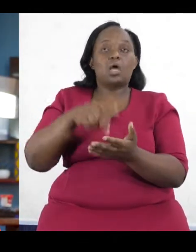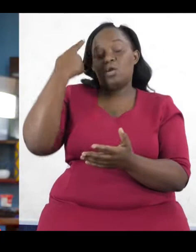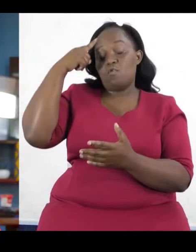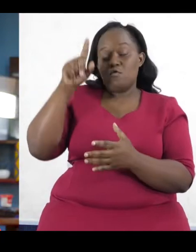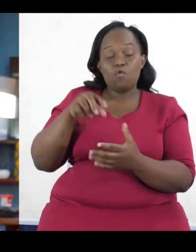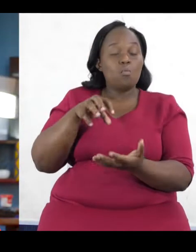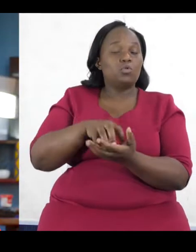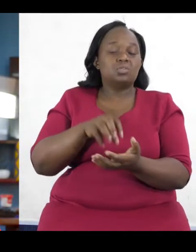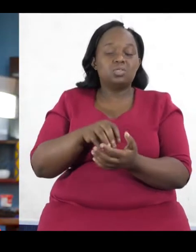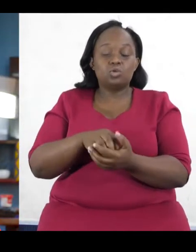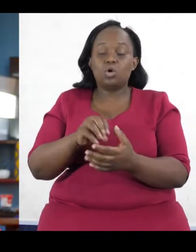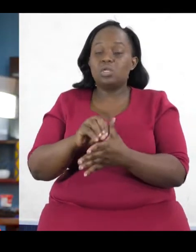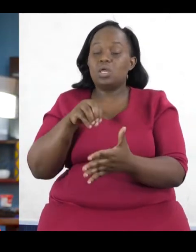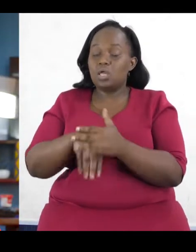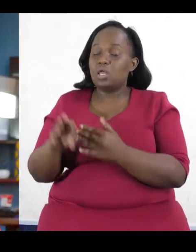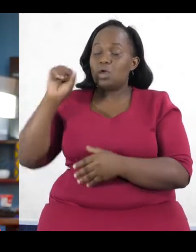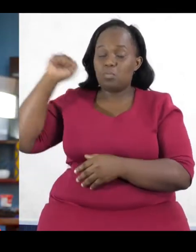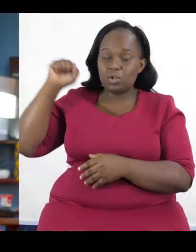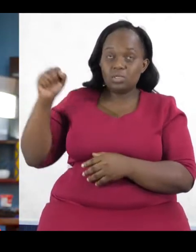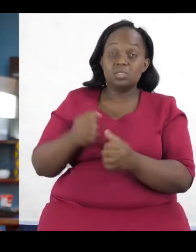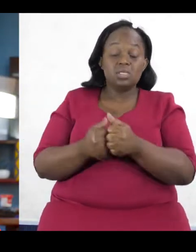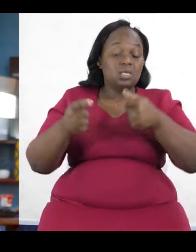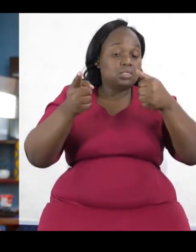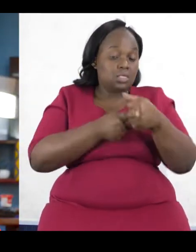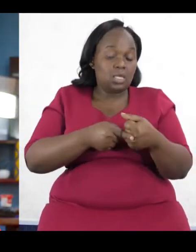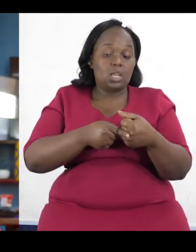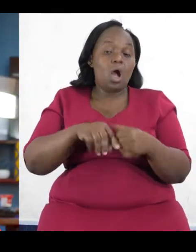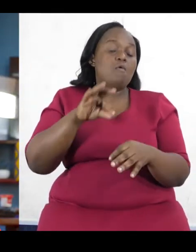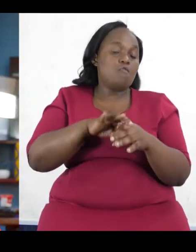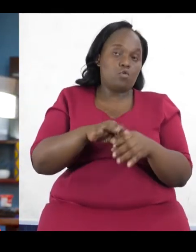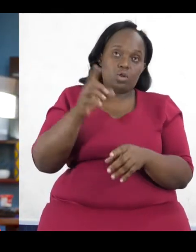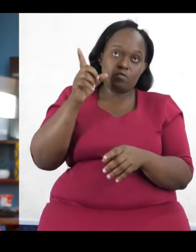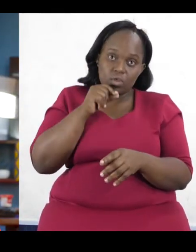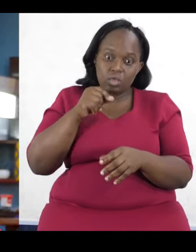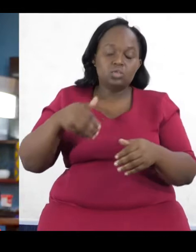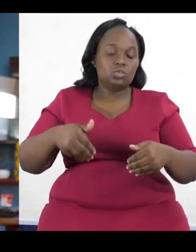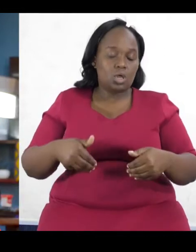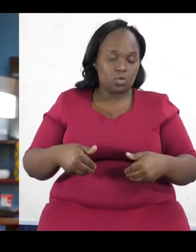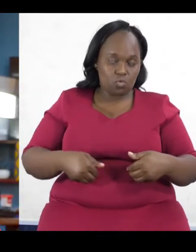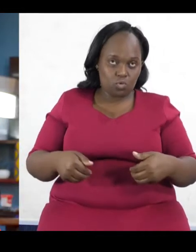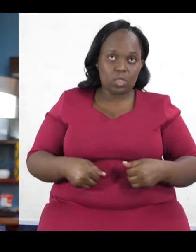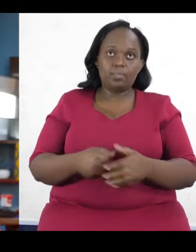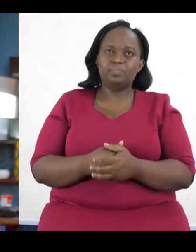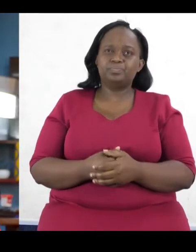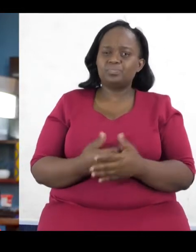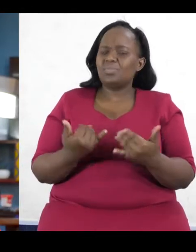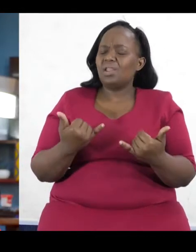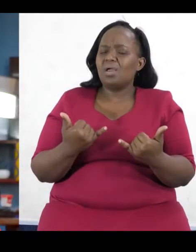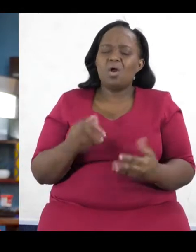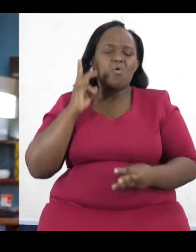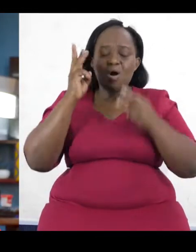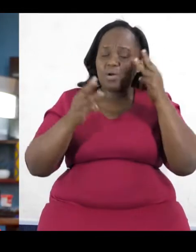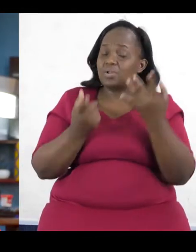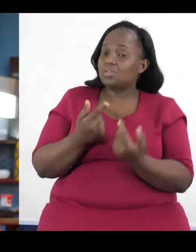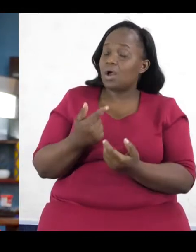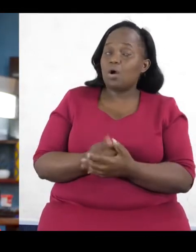went into politics. Only about 16% of those who are elected were young people. And it's even a